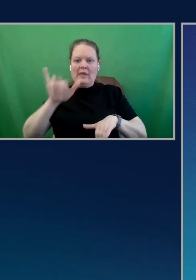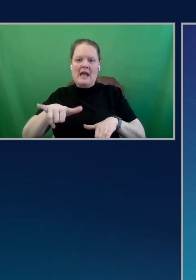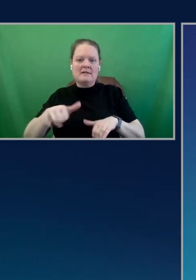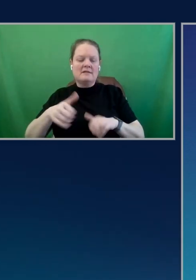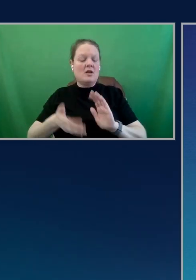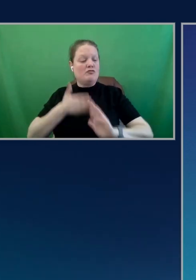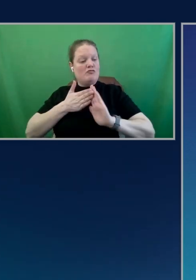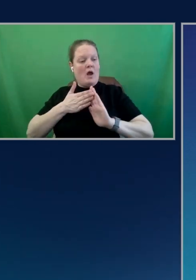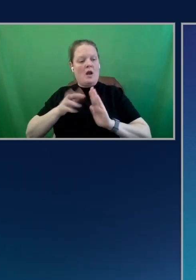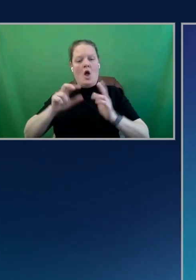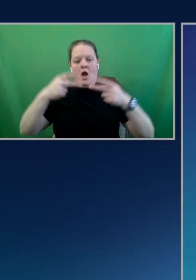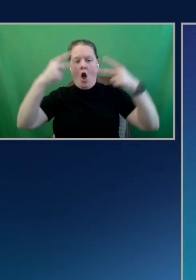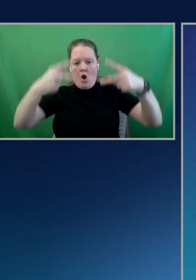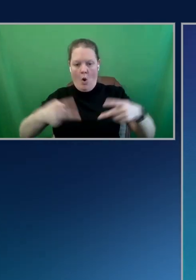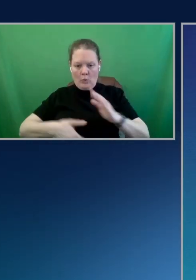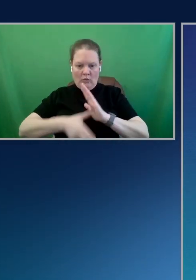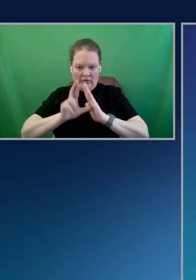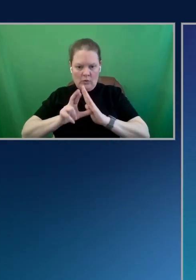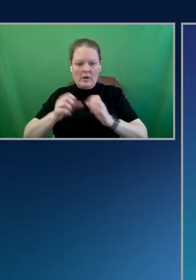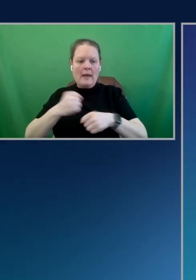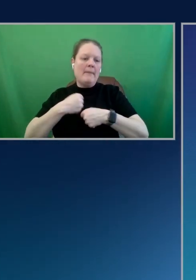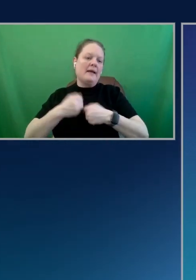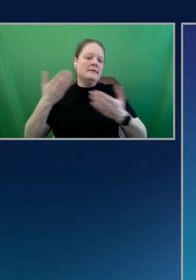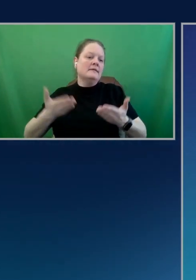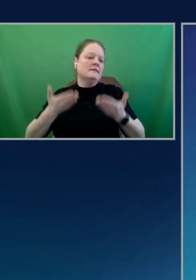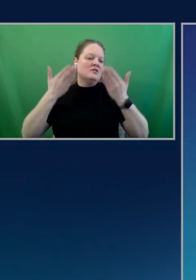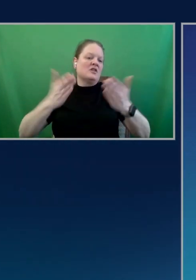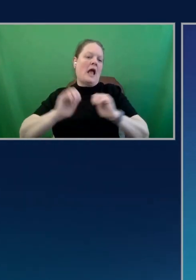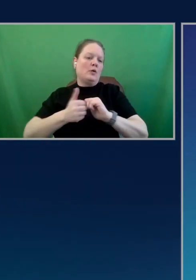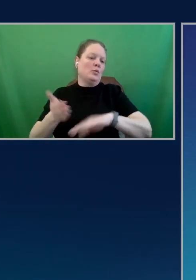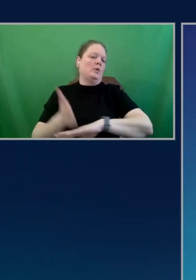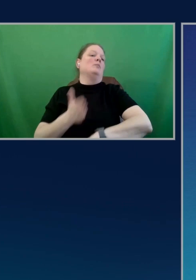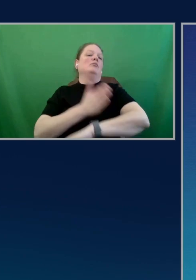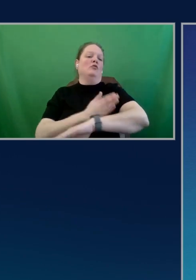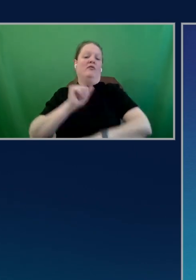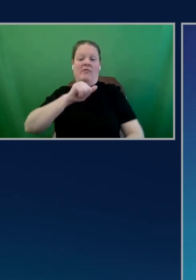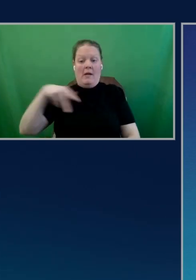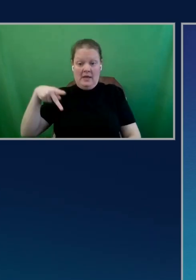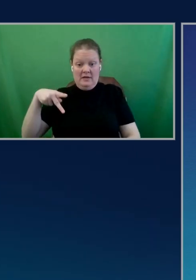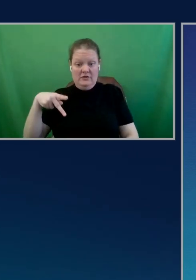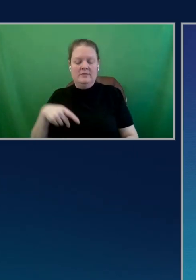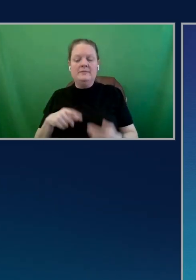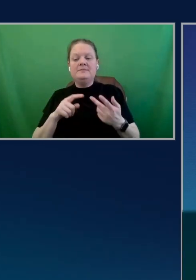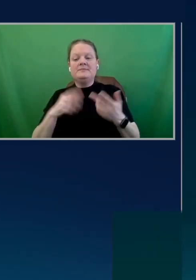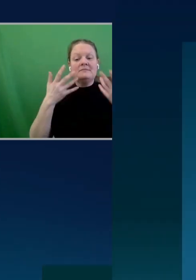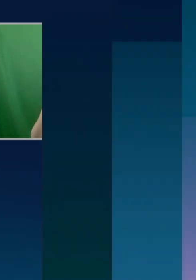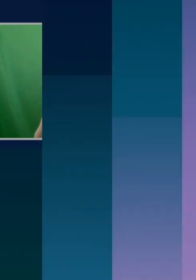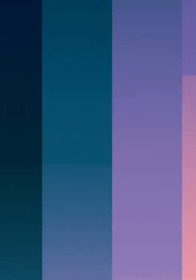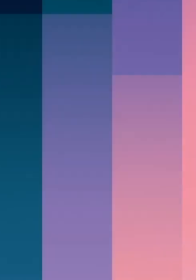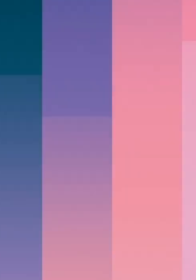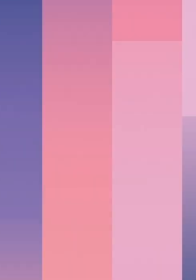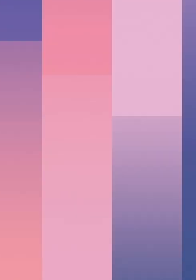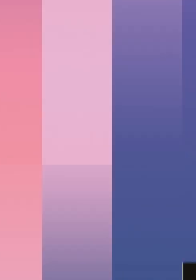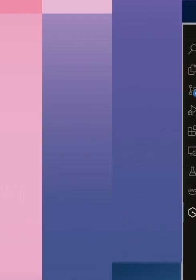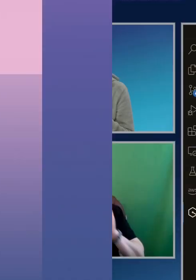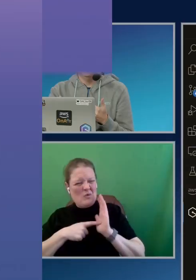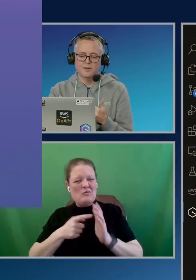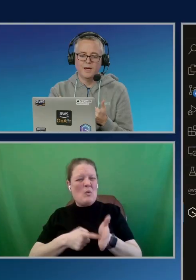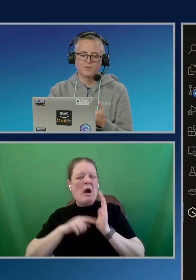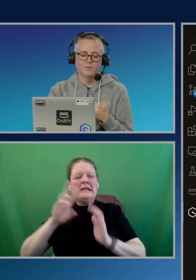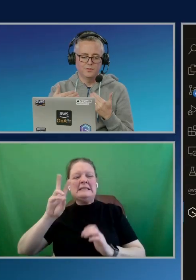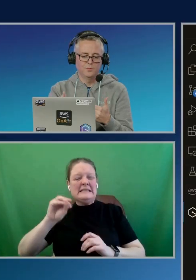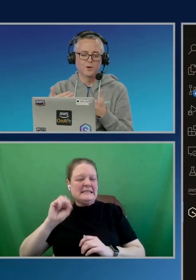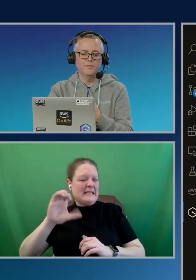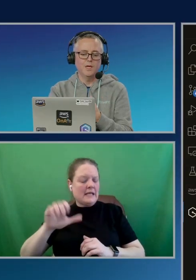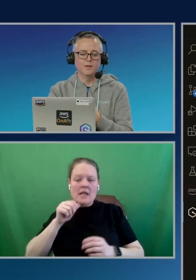and make suggestions about how to improve the application. So this is done. Again, you notice that this took like 60 seconds. So it's not an instantaneous